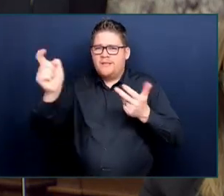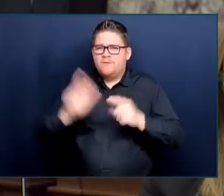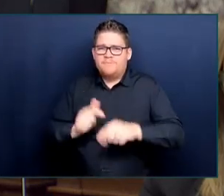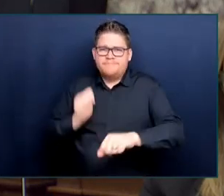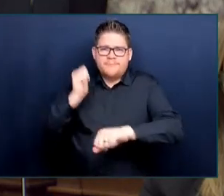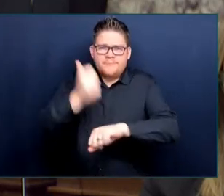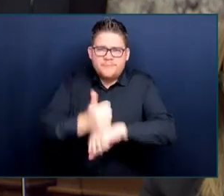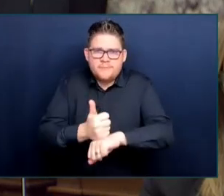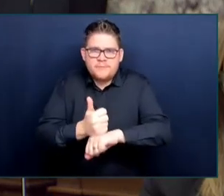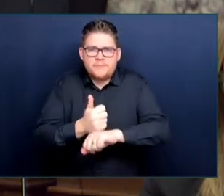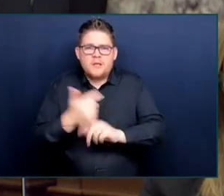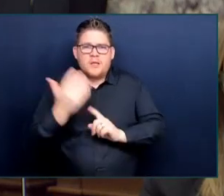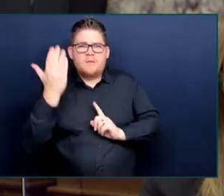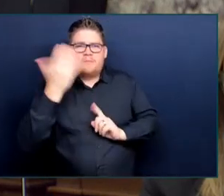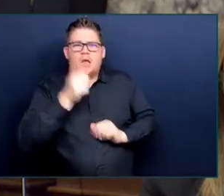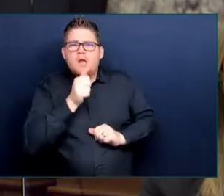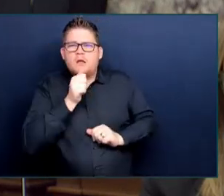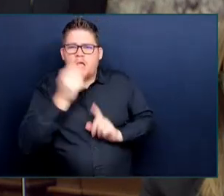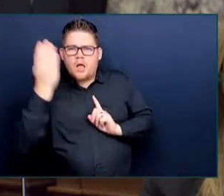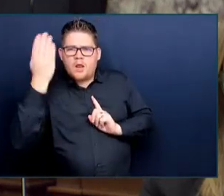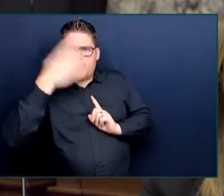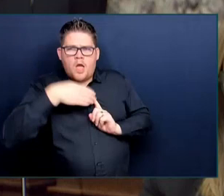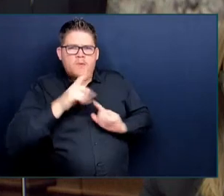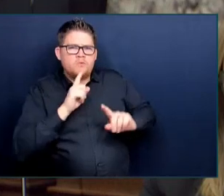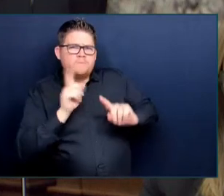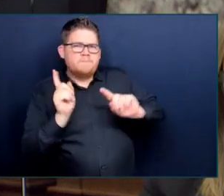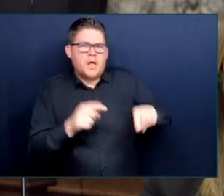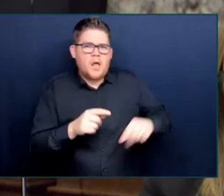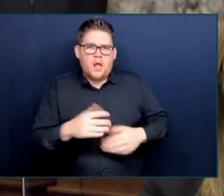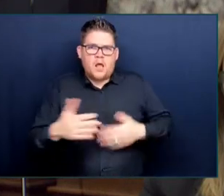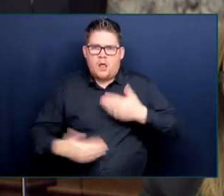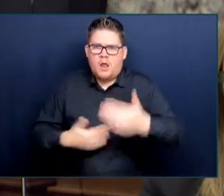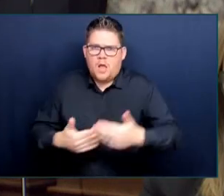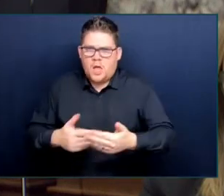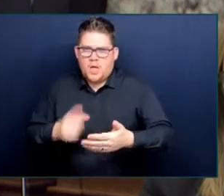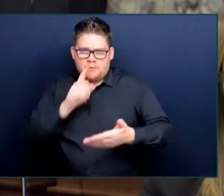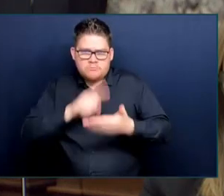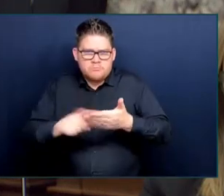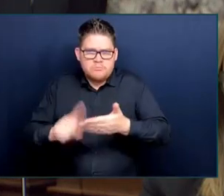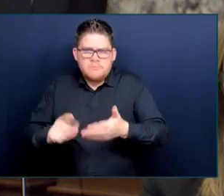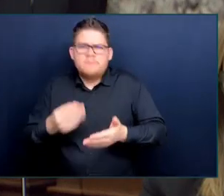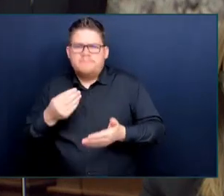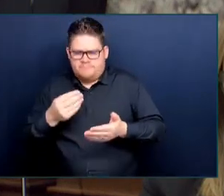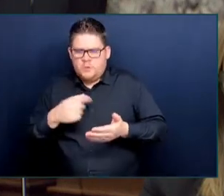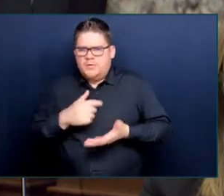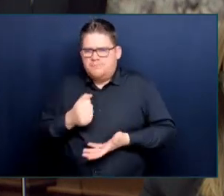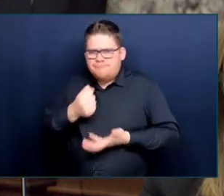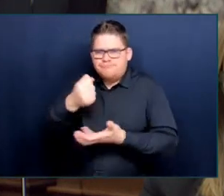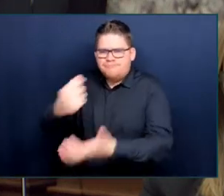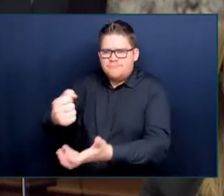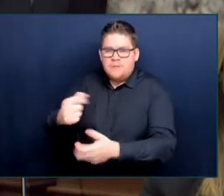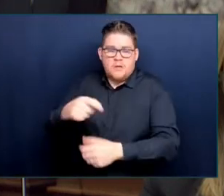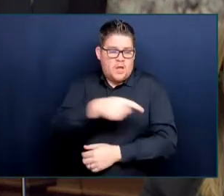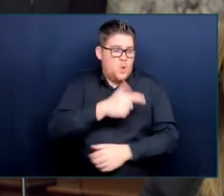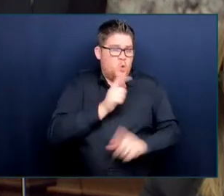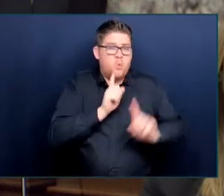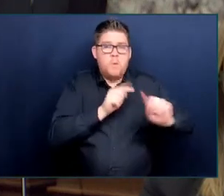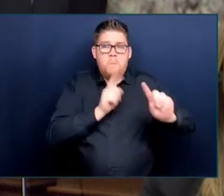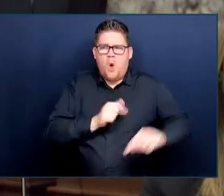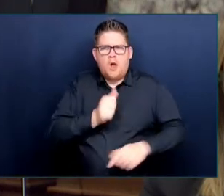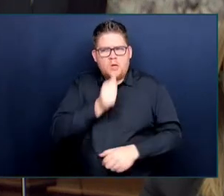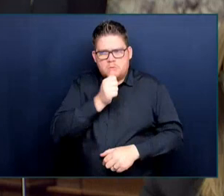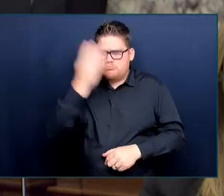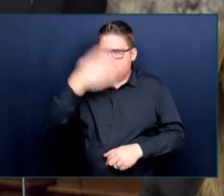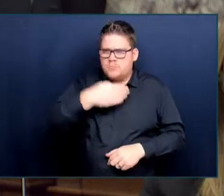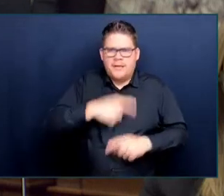needed help. And it was our government that responded with the resources that they needed. Mr. Speaker, we also introduced